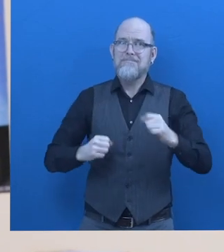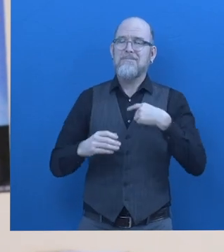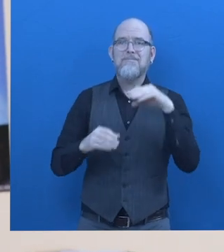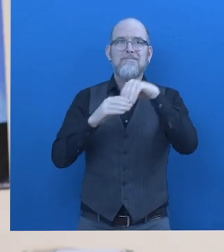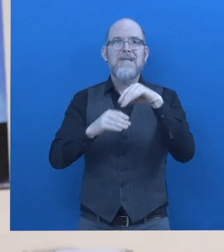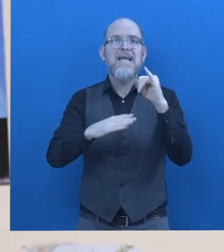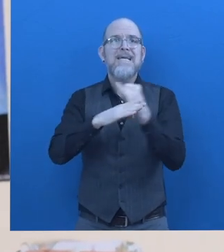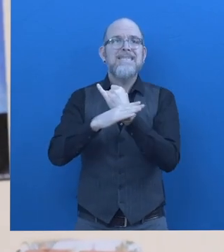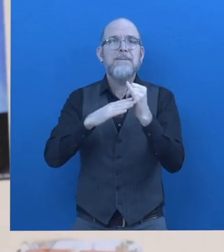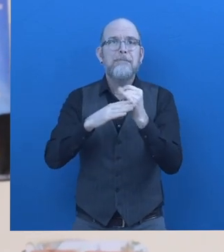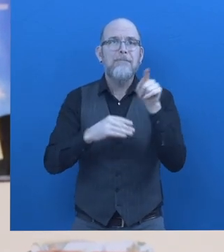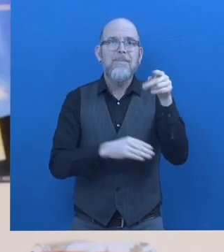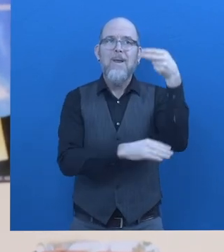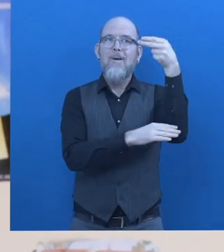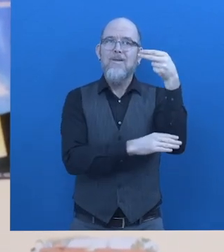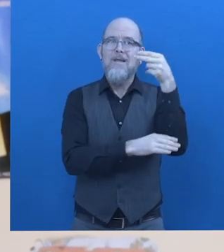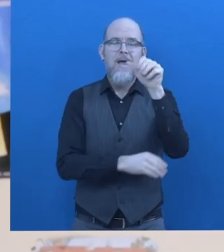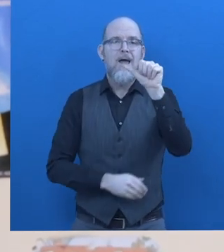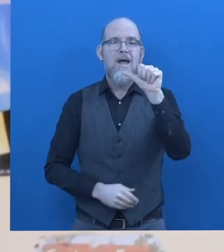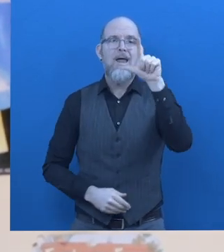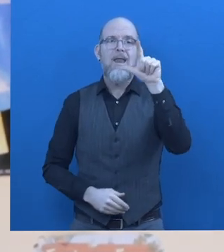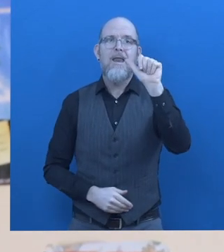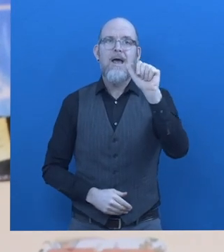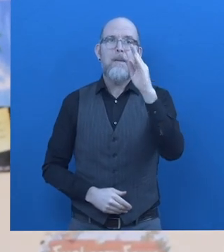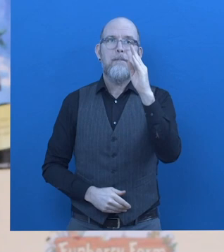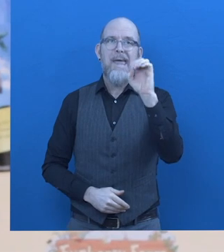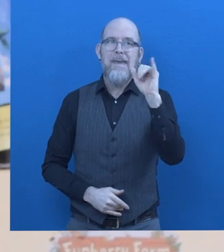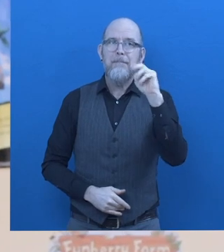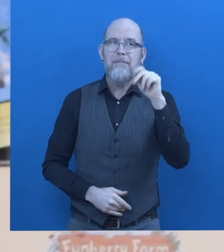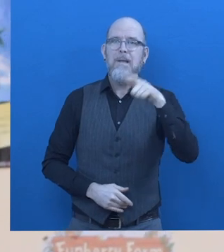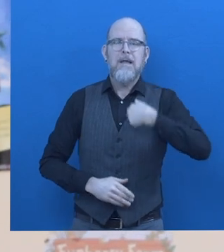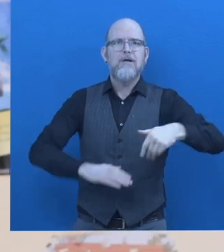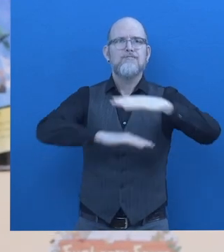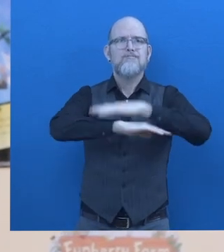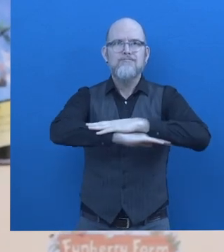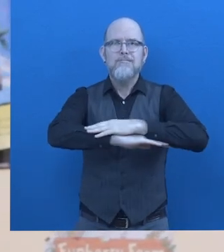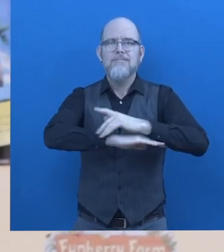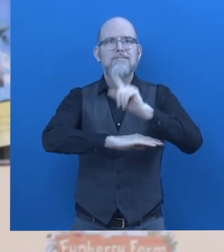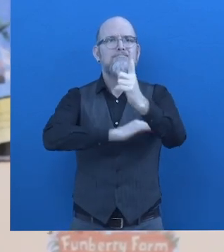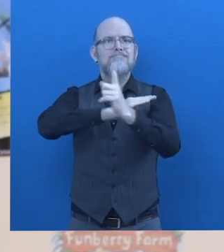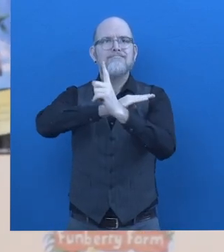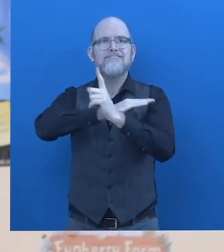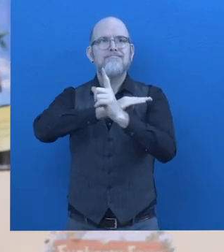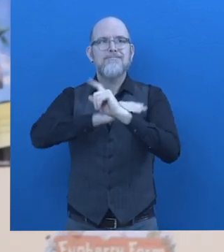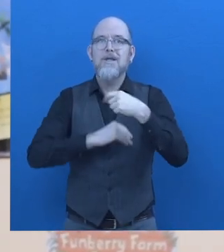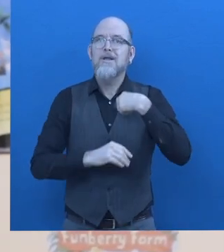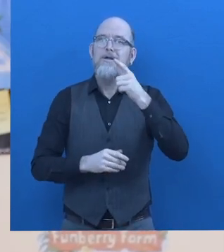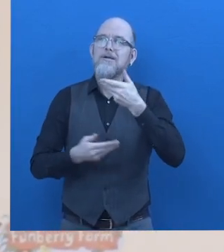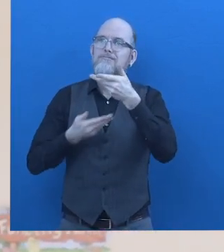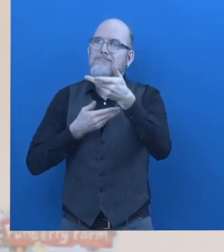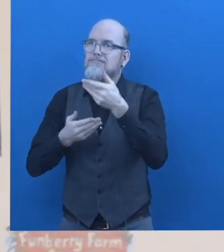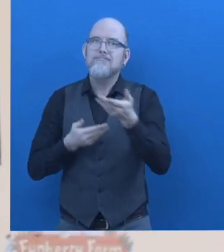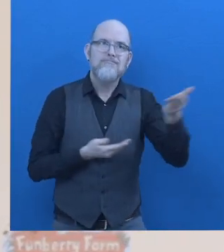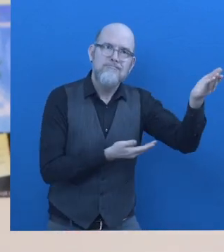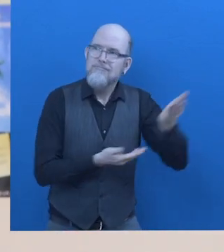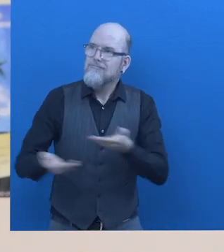Alapee as a receptionist. My job is to welcome people and answering the